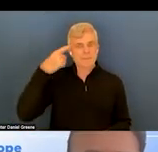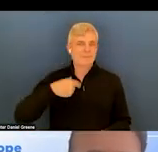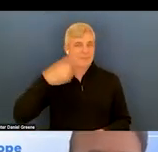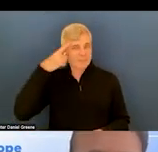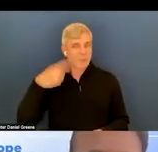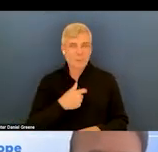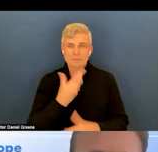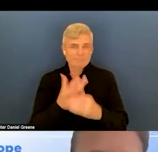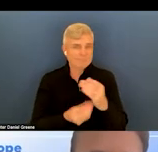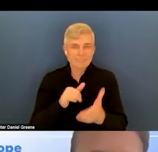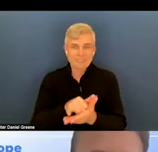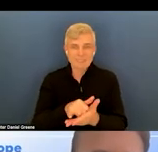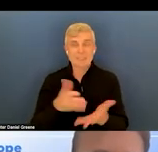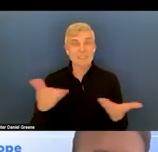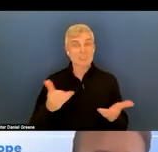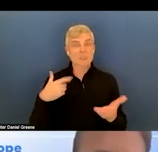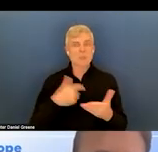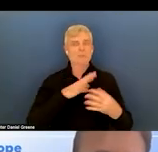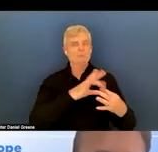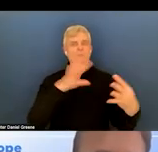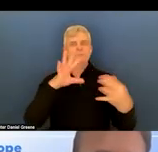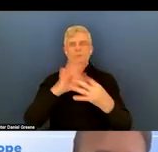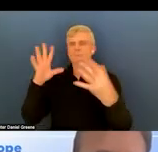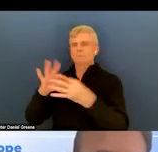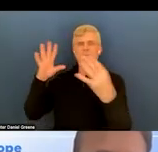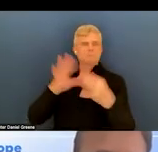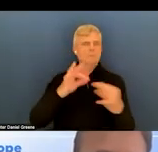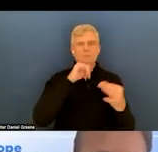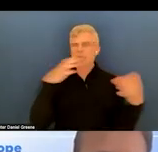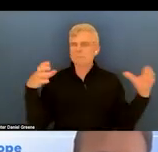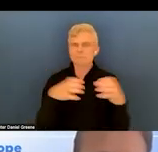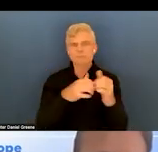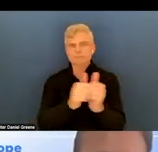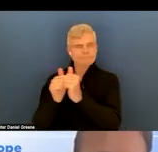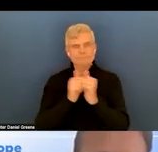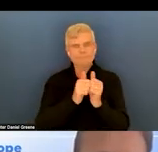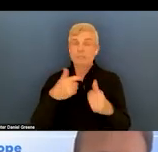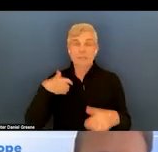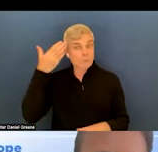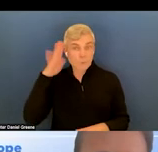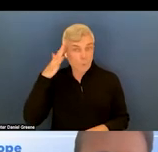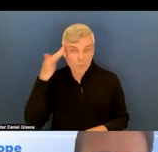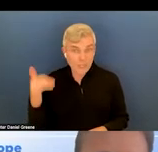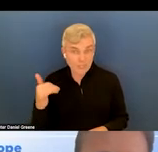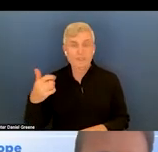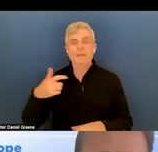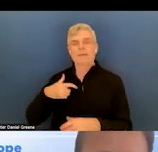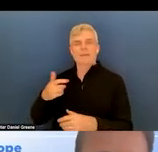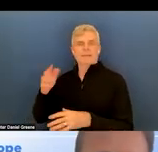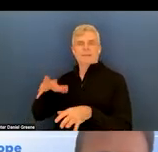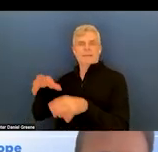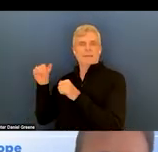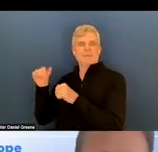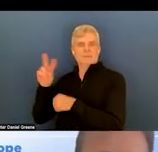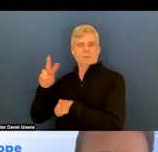very disconnected here. I don't know why, because I came back here in 2005. Then I left, then I came back. So I